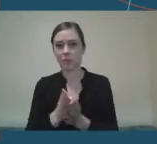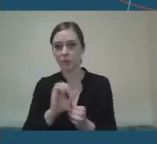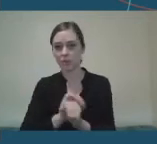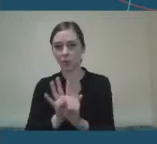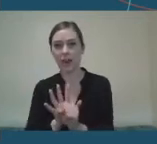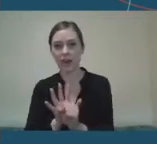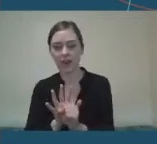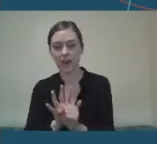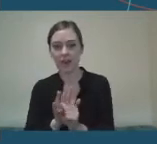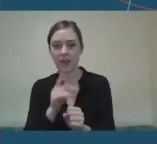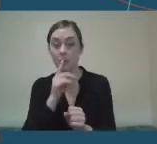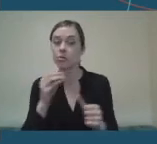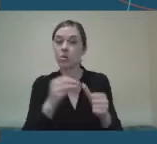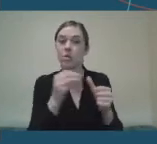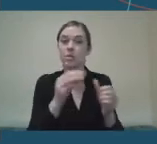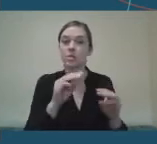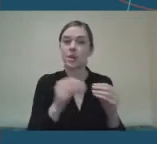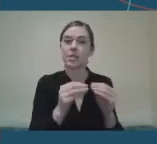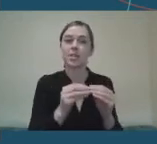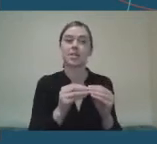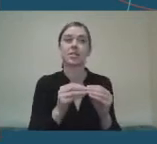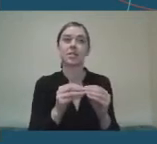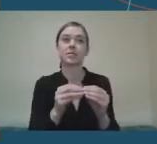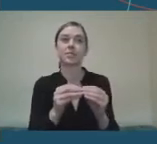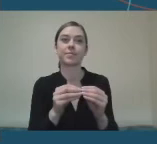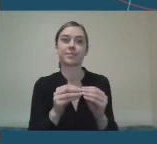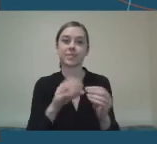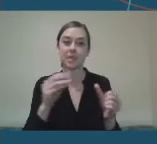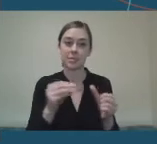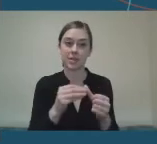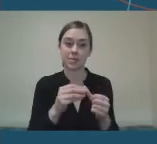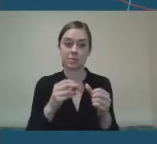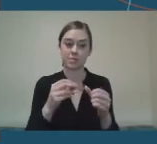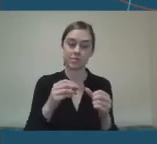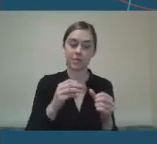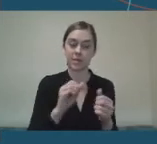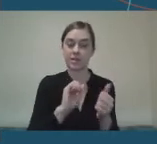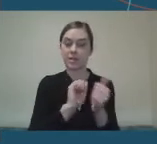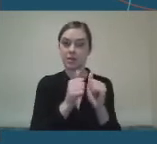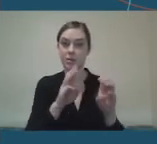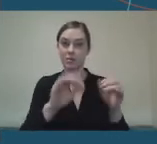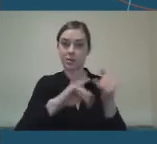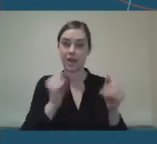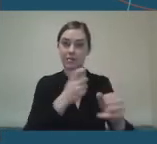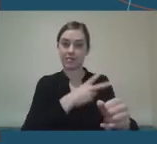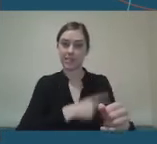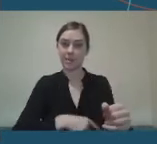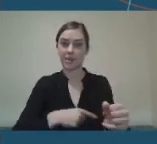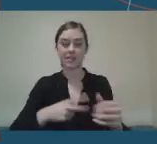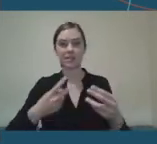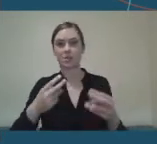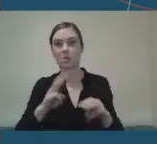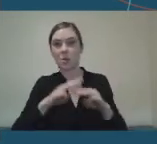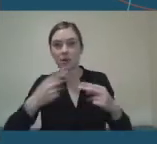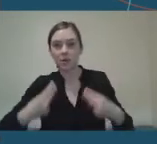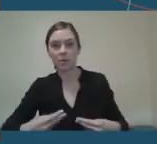And others mentioned some particular for some particular athletes, some who are more vulnerable than others. It just made it harder to get out. That's not the case across the board of all